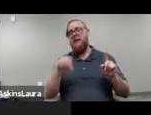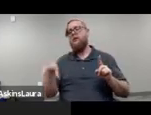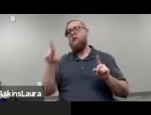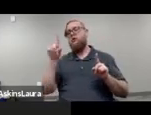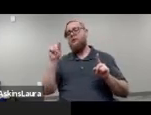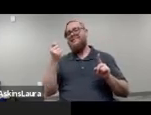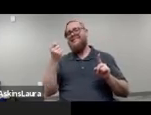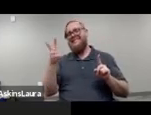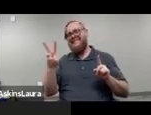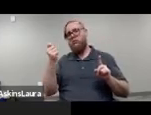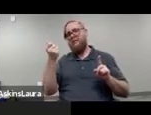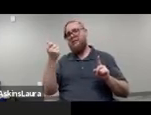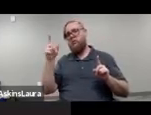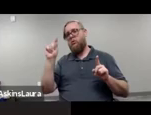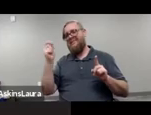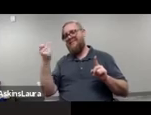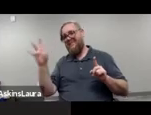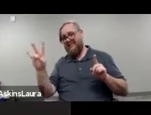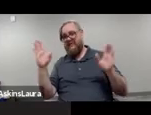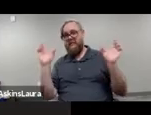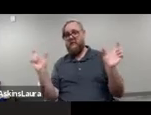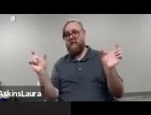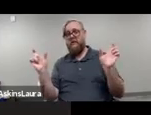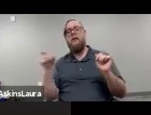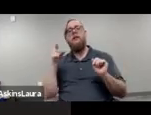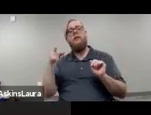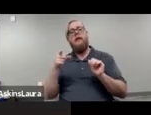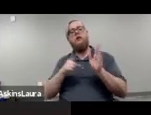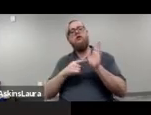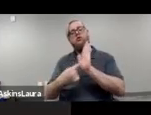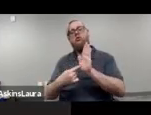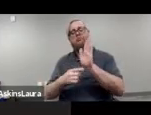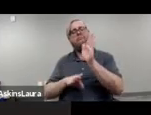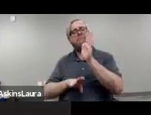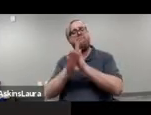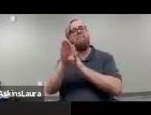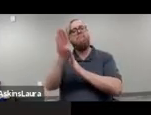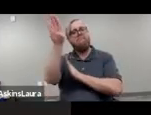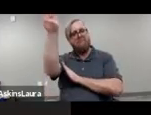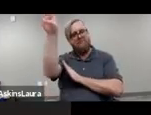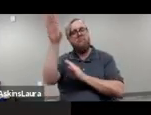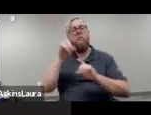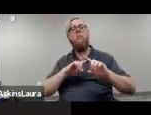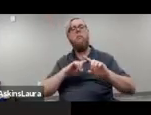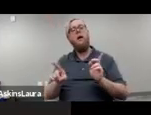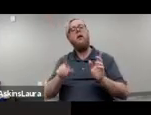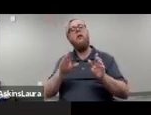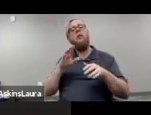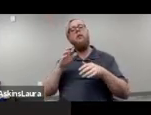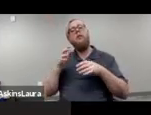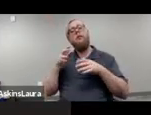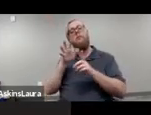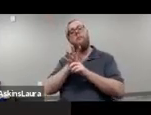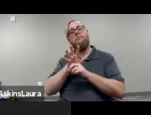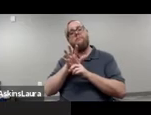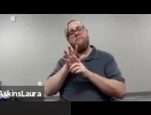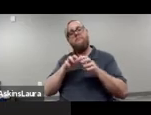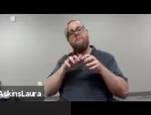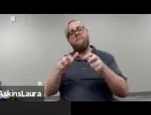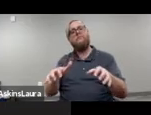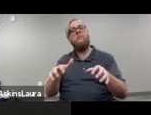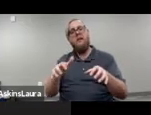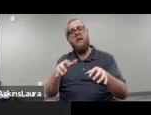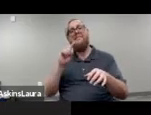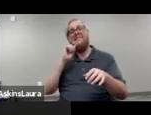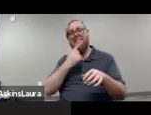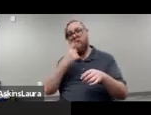-2017, it also supports this upward trend. The information reveals that the prevalence of serious mental illness among